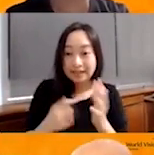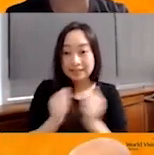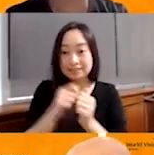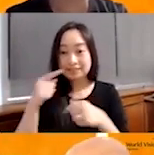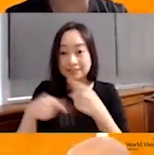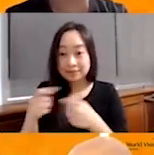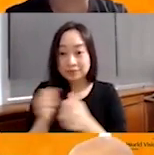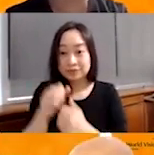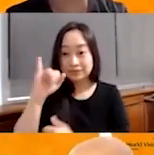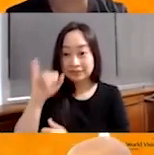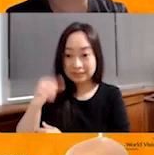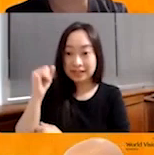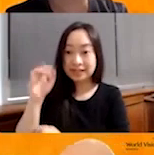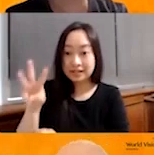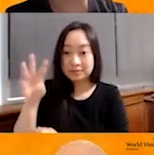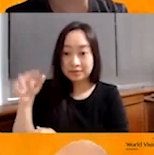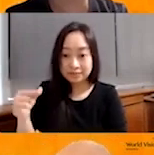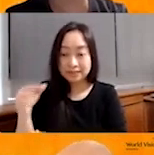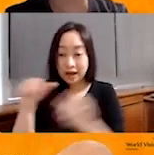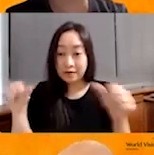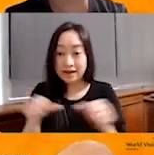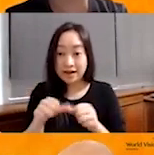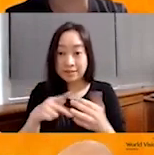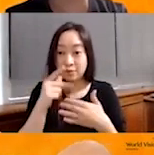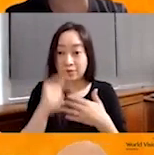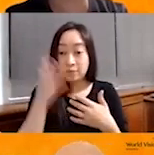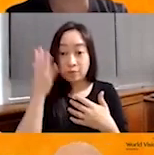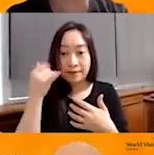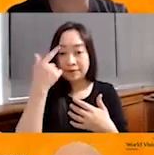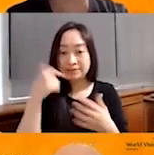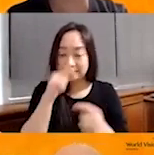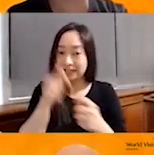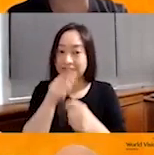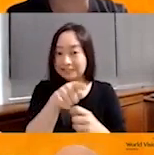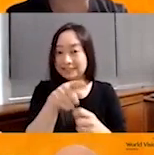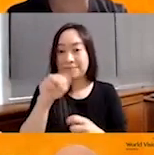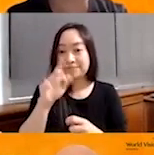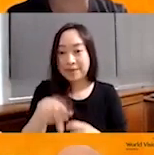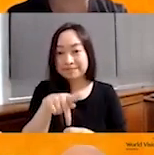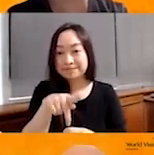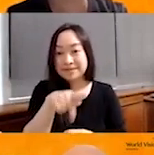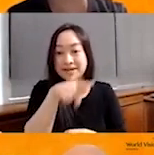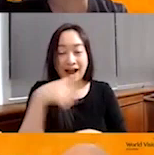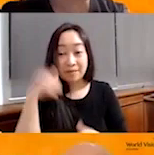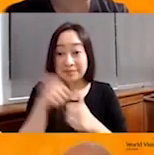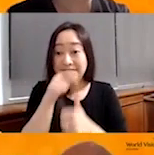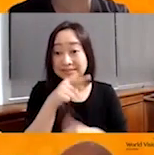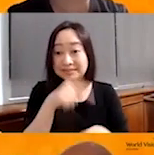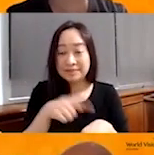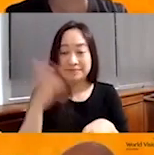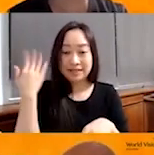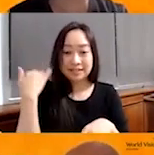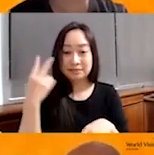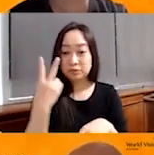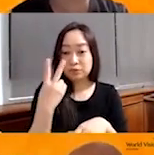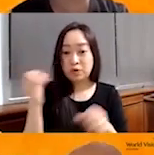with the JWG area program was because of exactly this map. Right. So I remember the time when it was just two officers